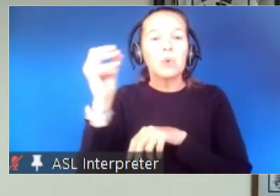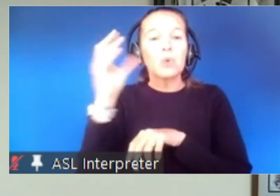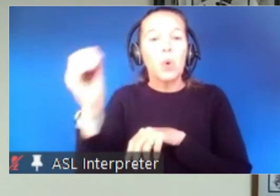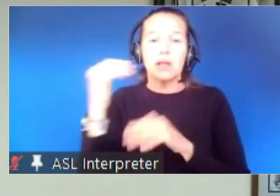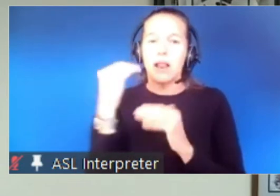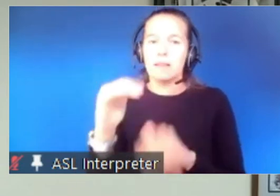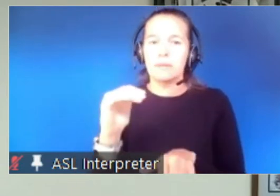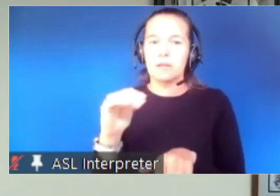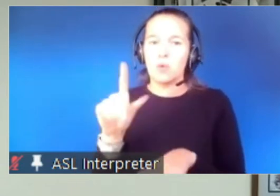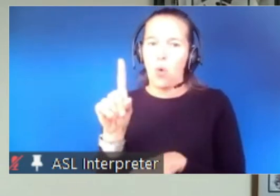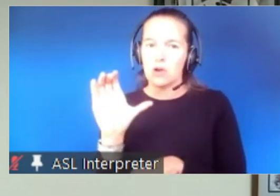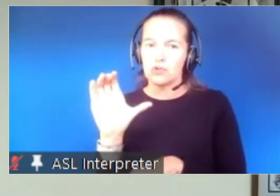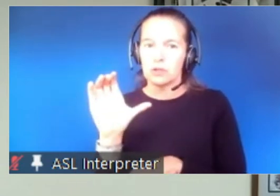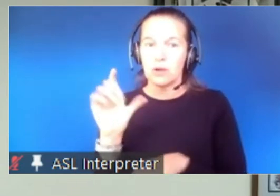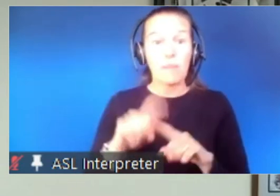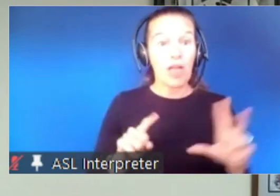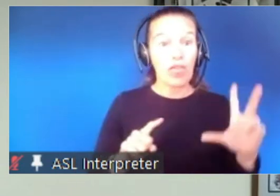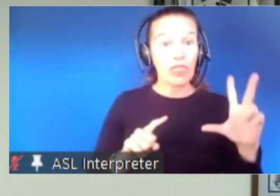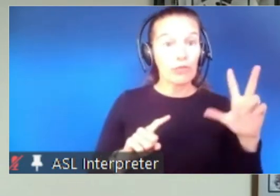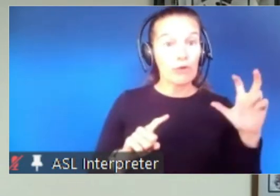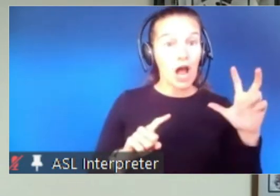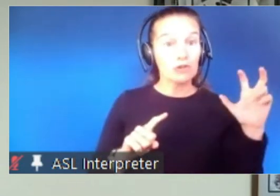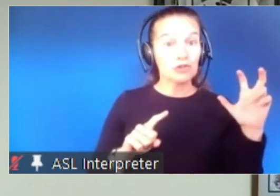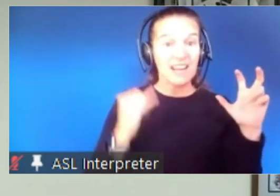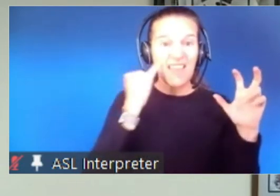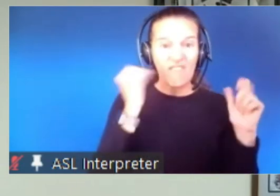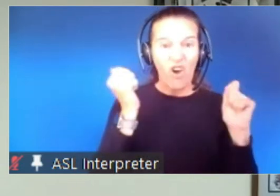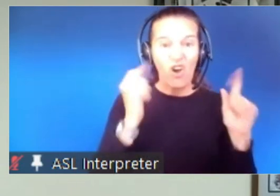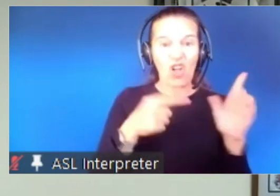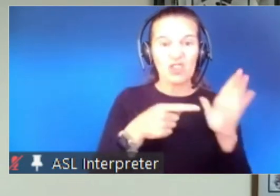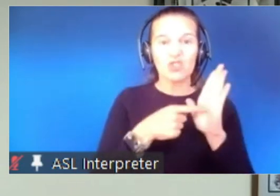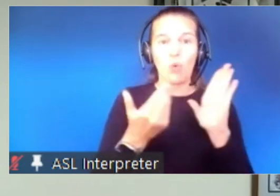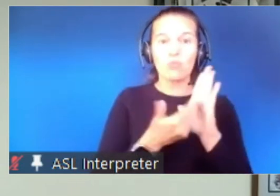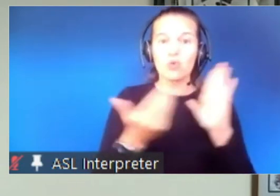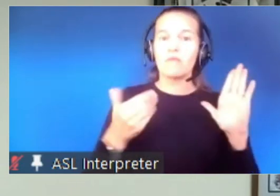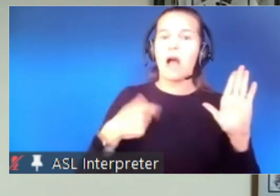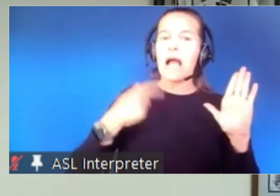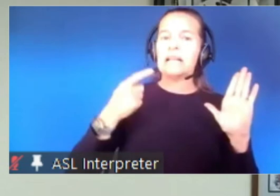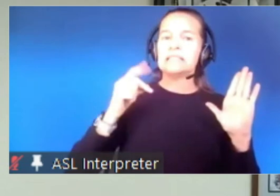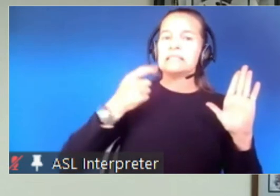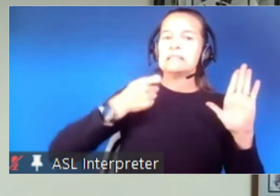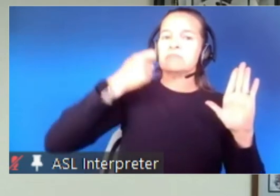300 if all are show proof of testing or vaccination